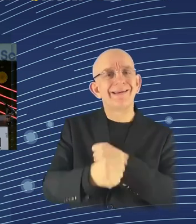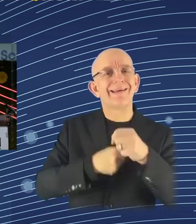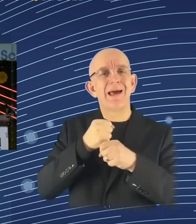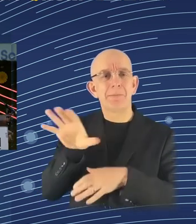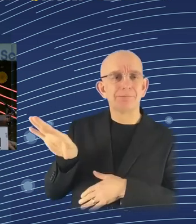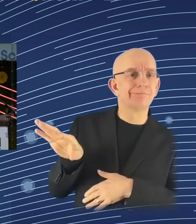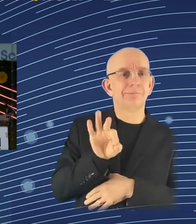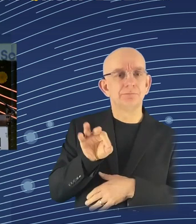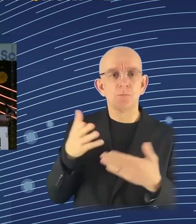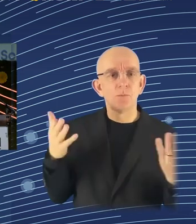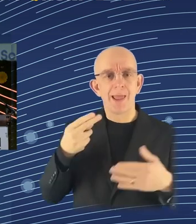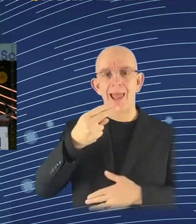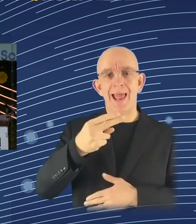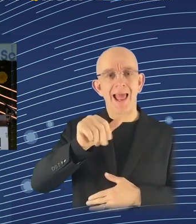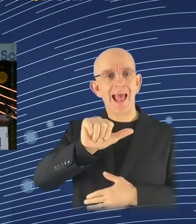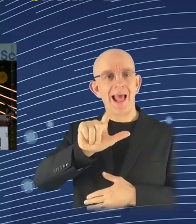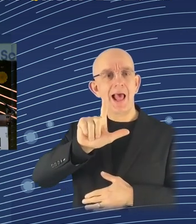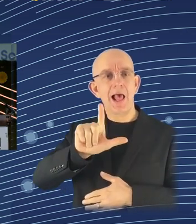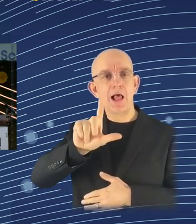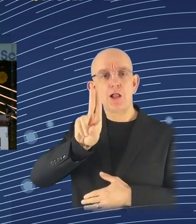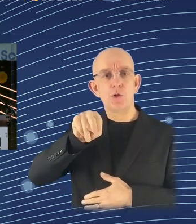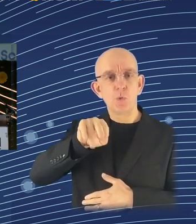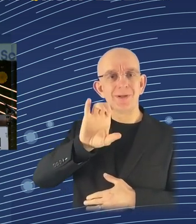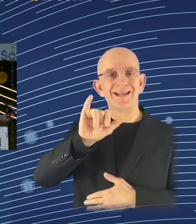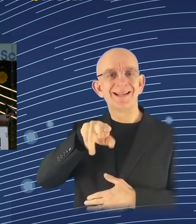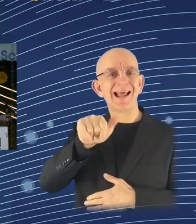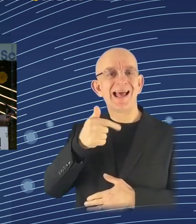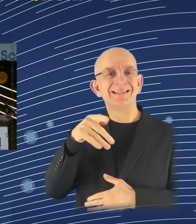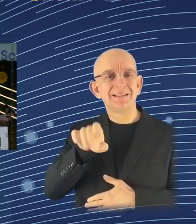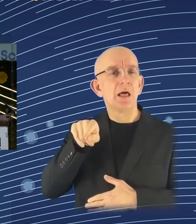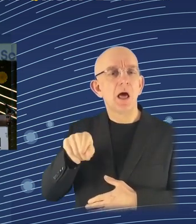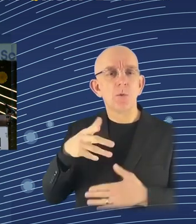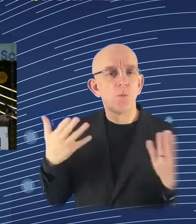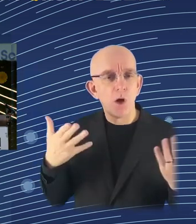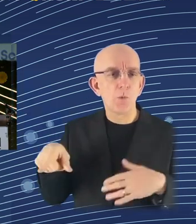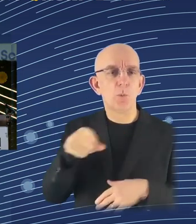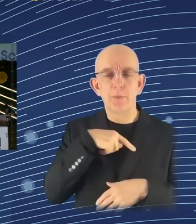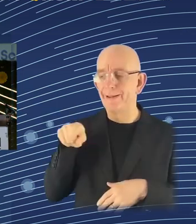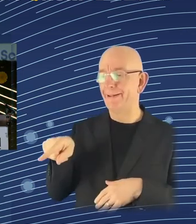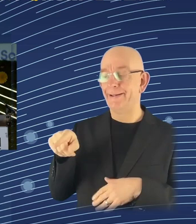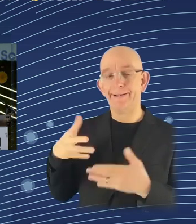focus the mistakes that chat GBT makes, not the things that it gets right. Anyway.